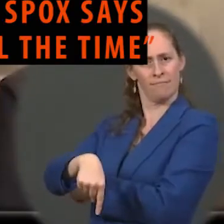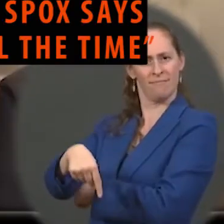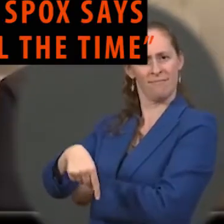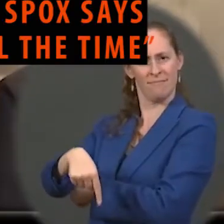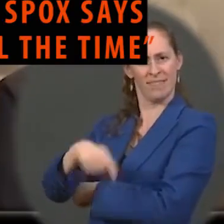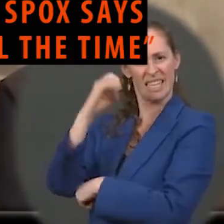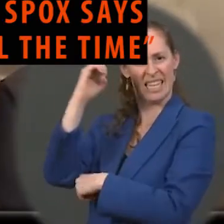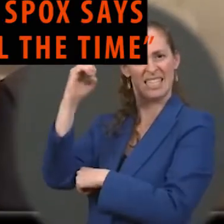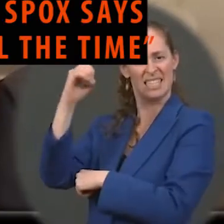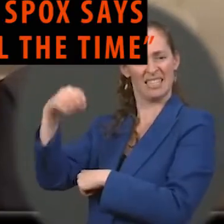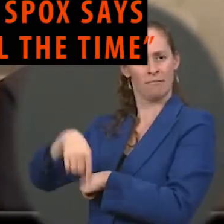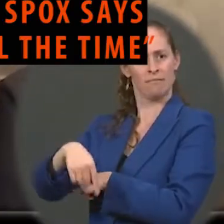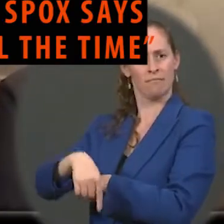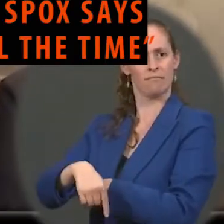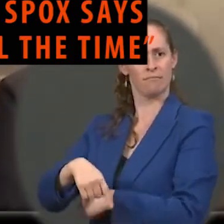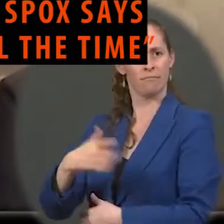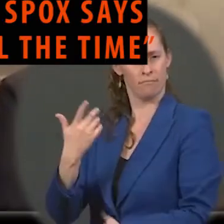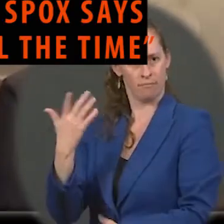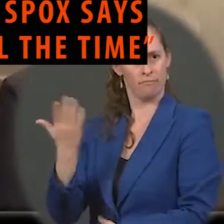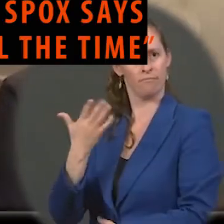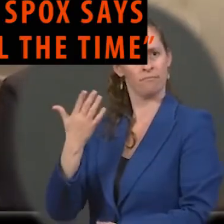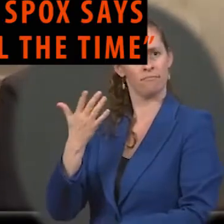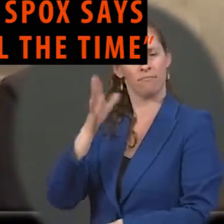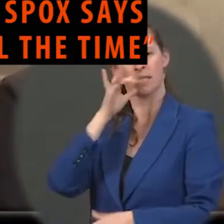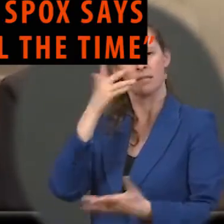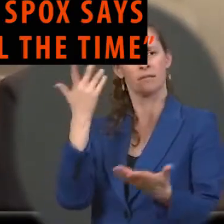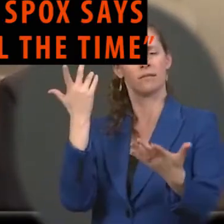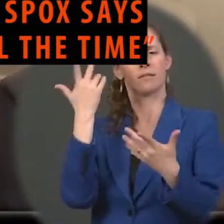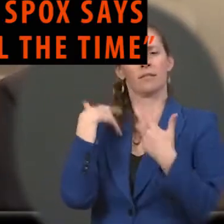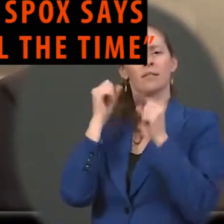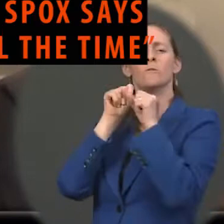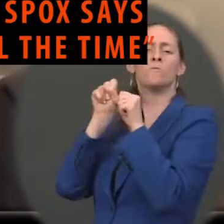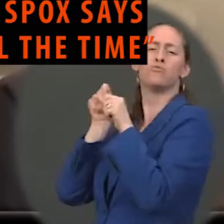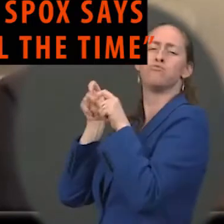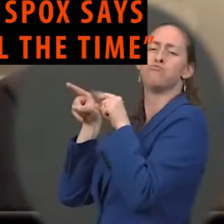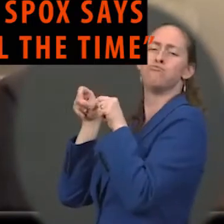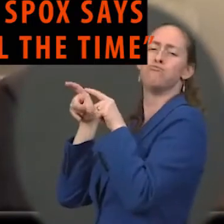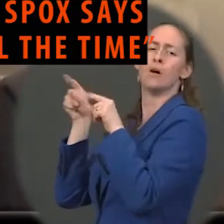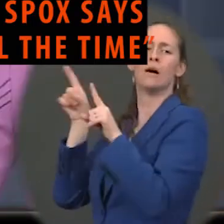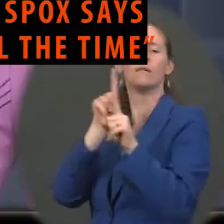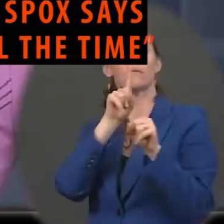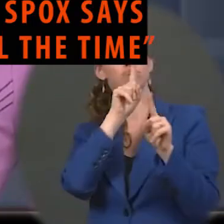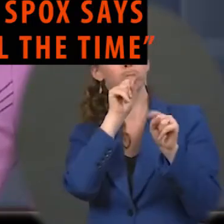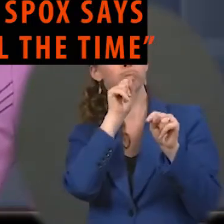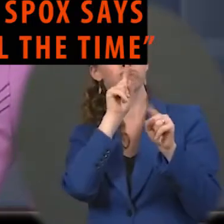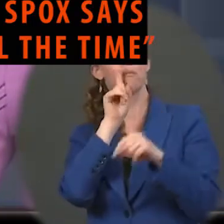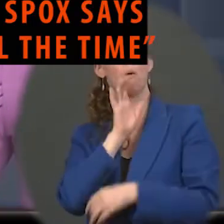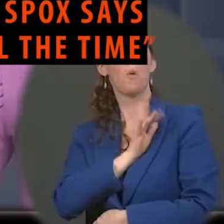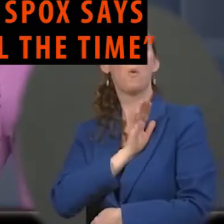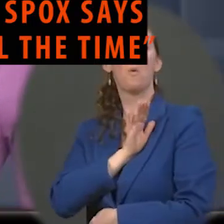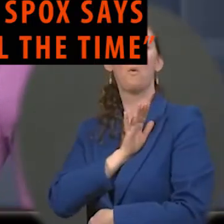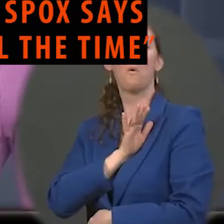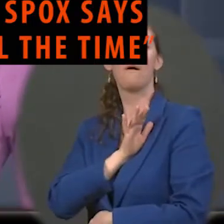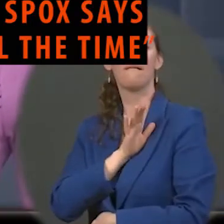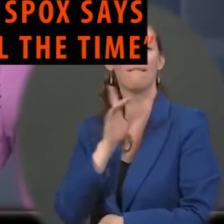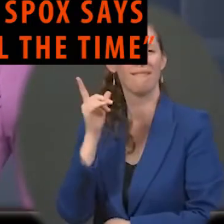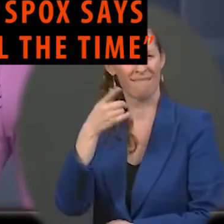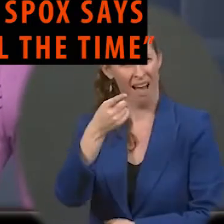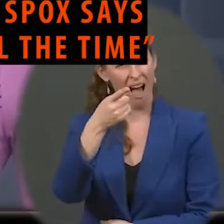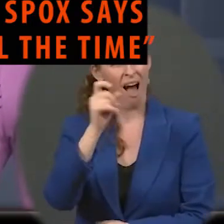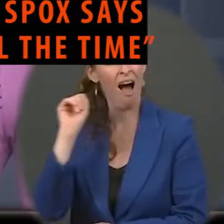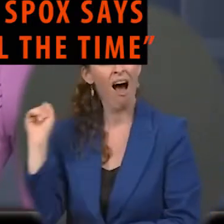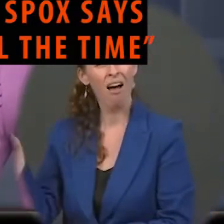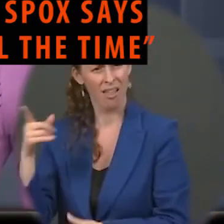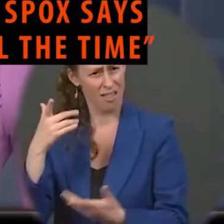the full press for a robust round of questions that will no doubt benefit the American public. But, Brian, he takes questions all the time. The I hear you.